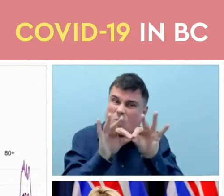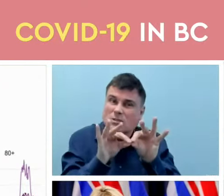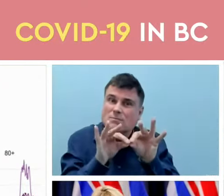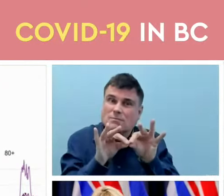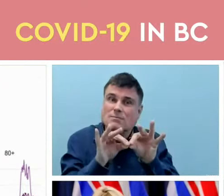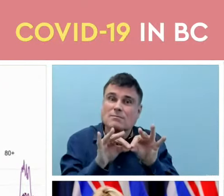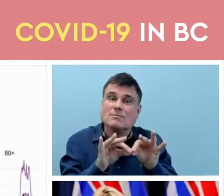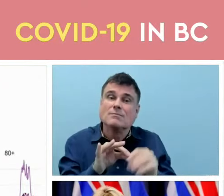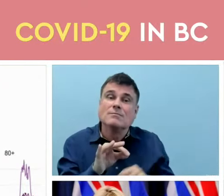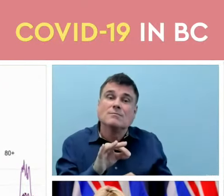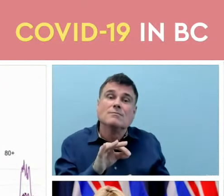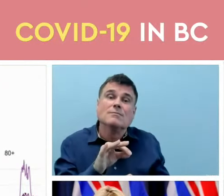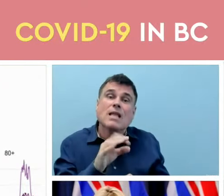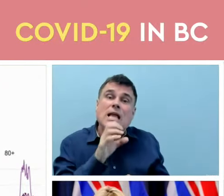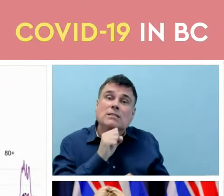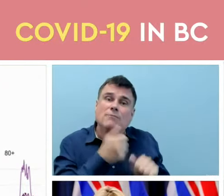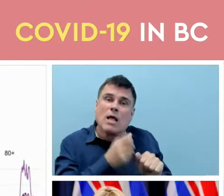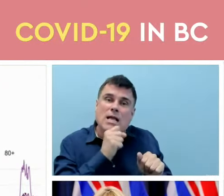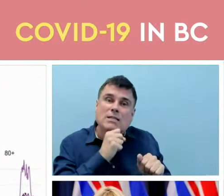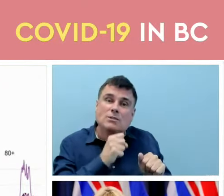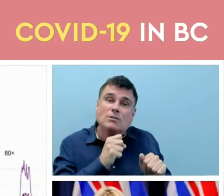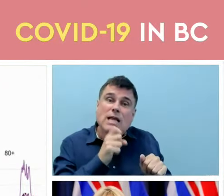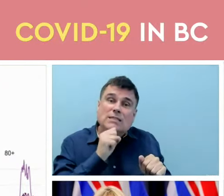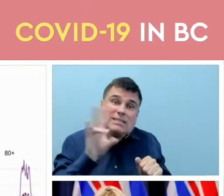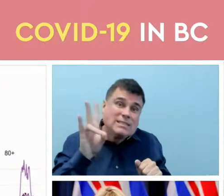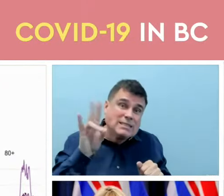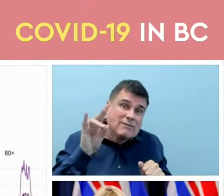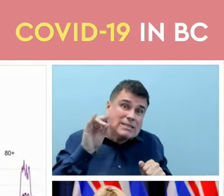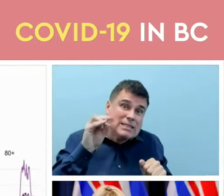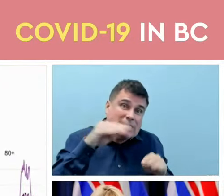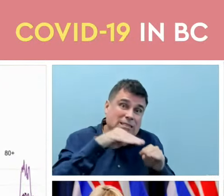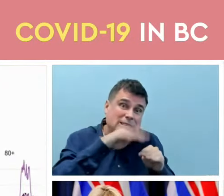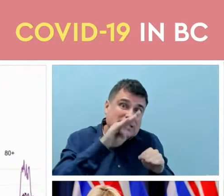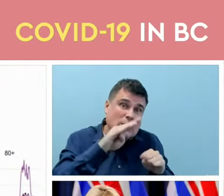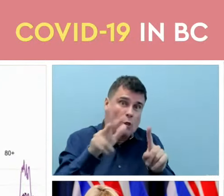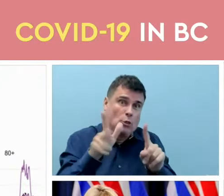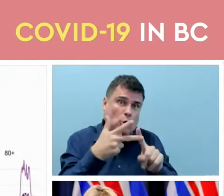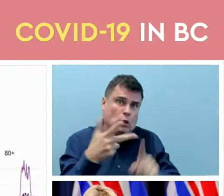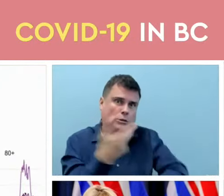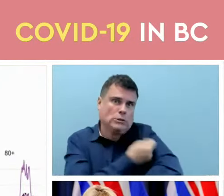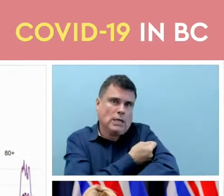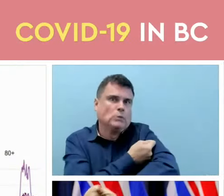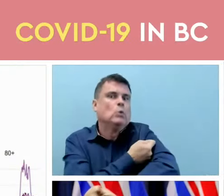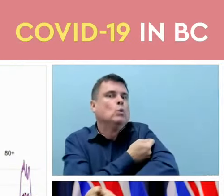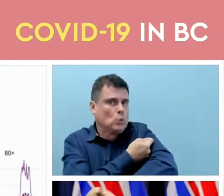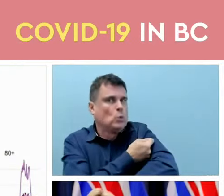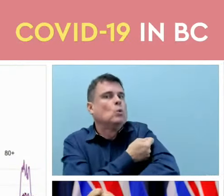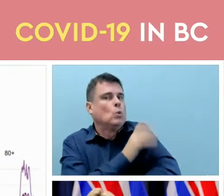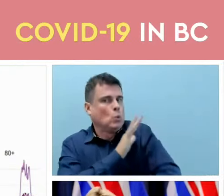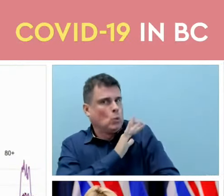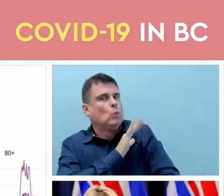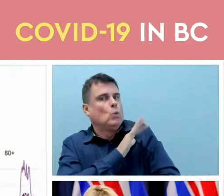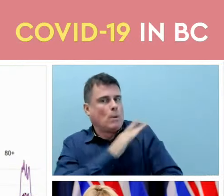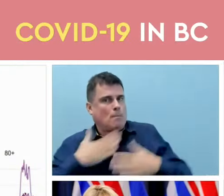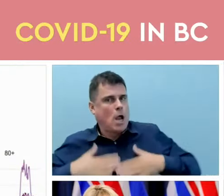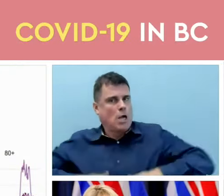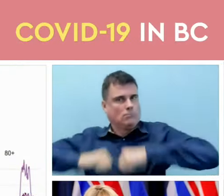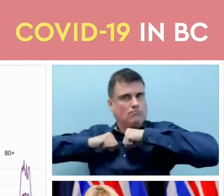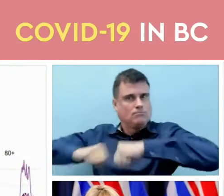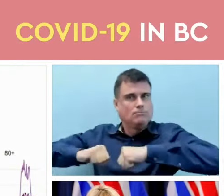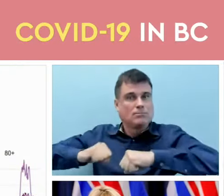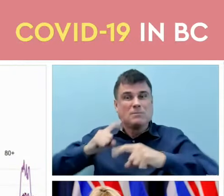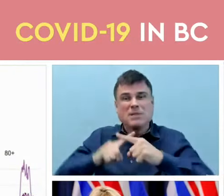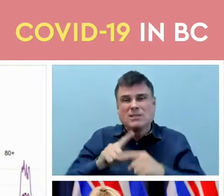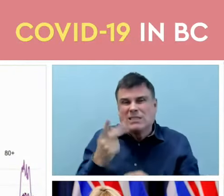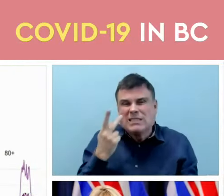70 it does give good strong protection but we are seeing some waning of that protection in the last few weeks and particularly people